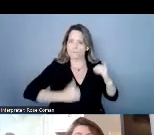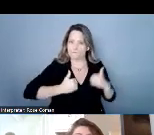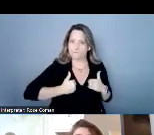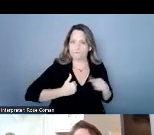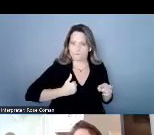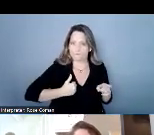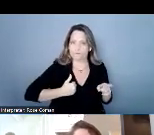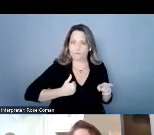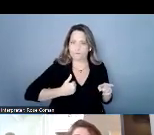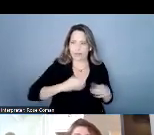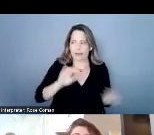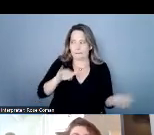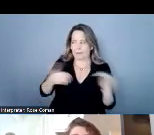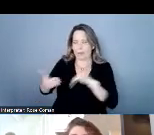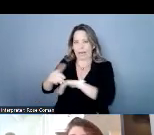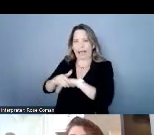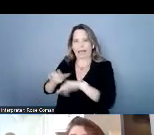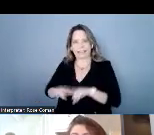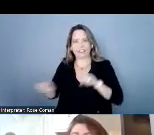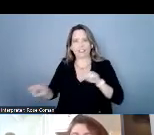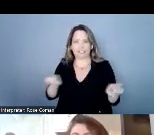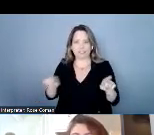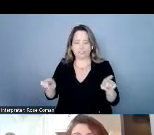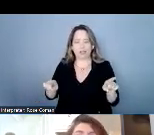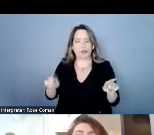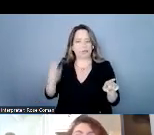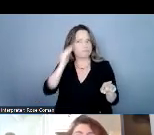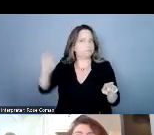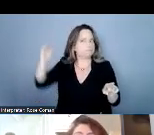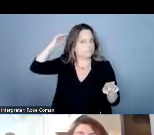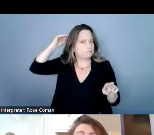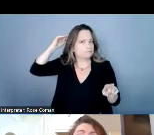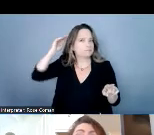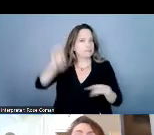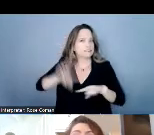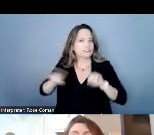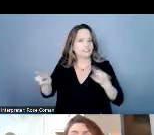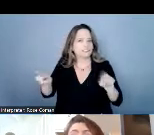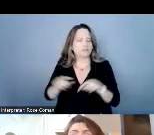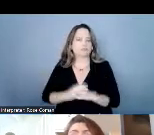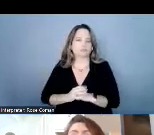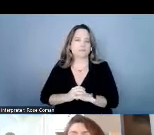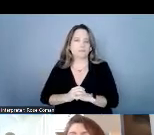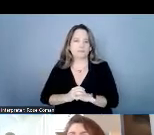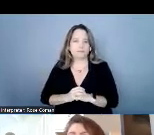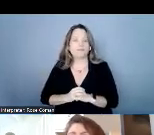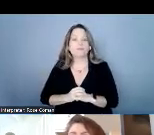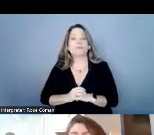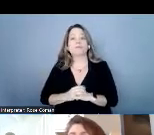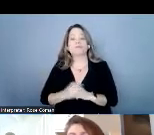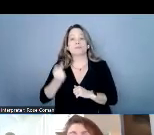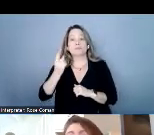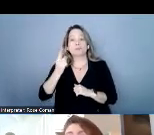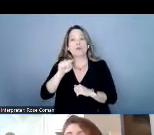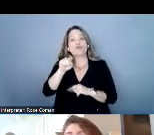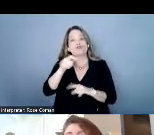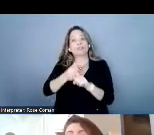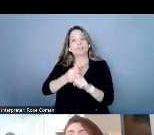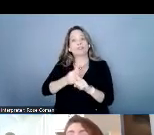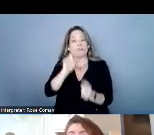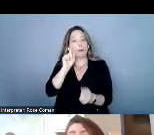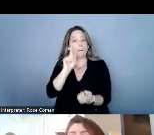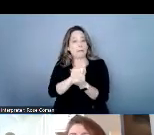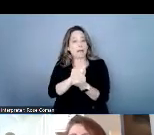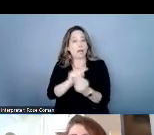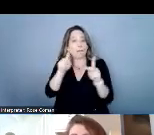english so that's something that's always good to keep in mind you should never label anybody as deaf or hard of